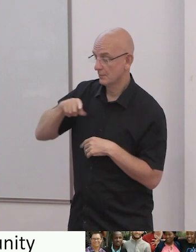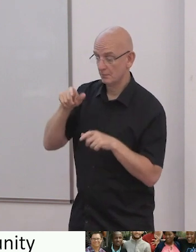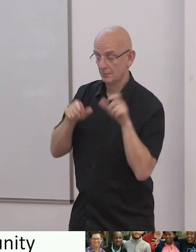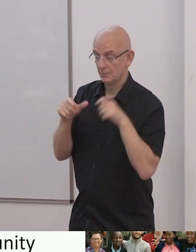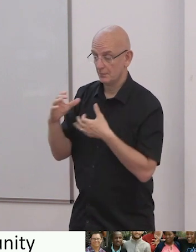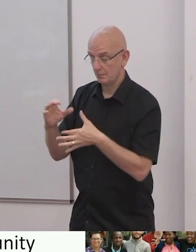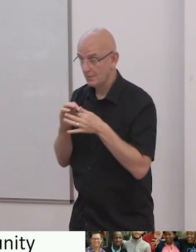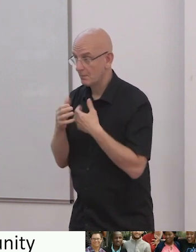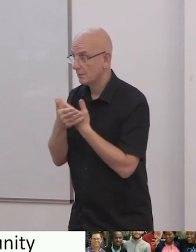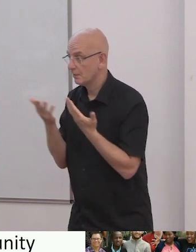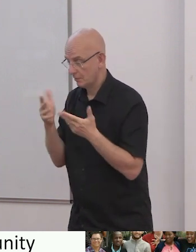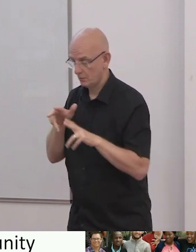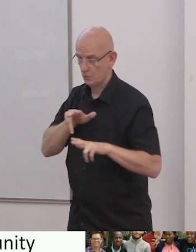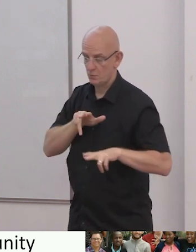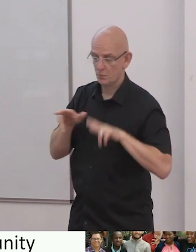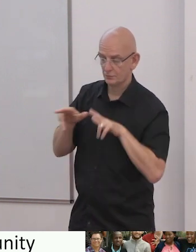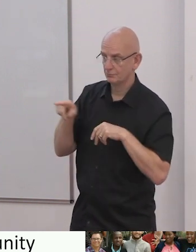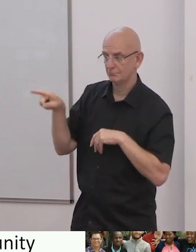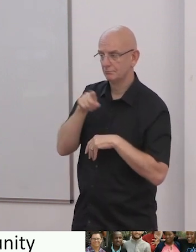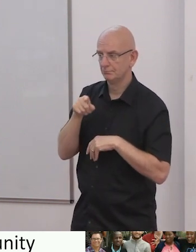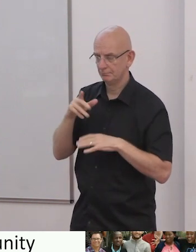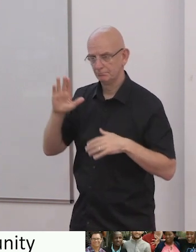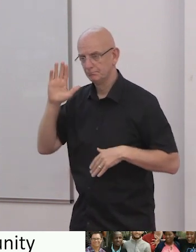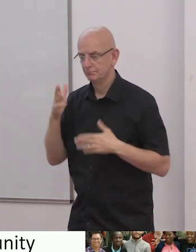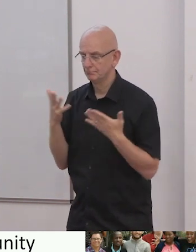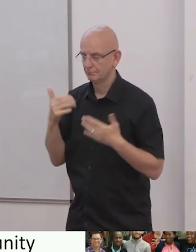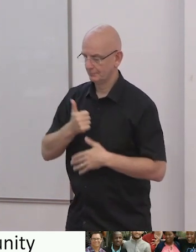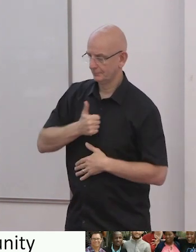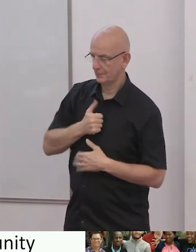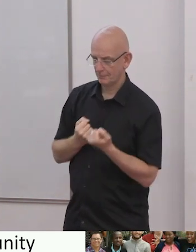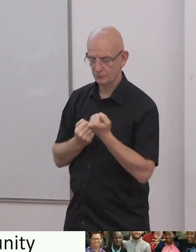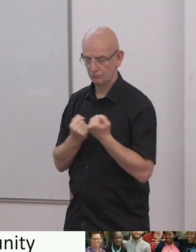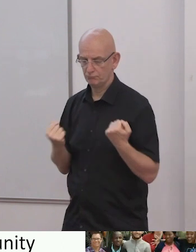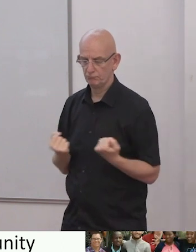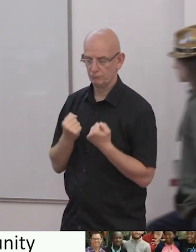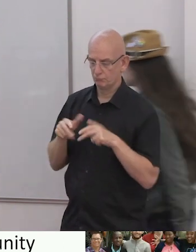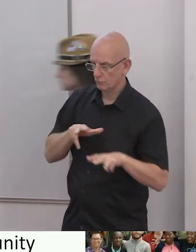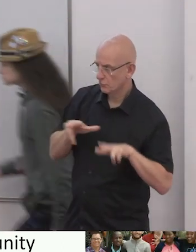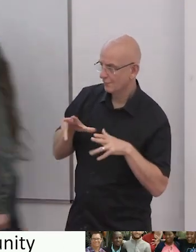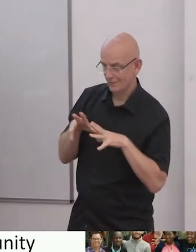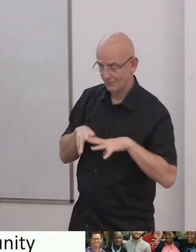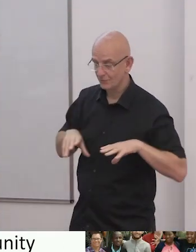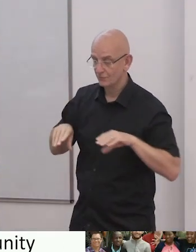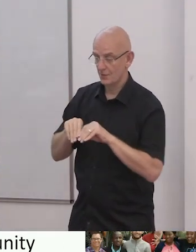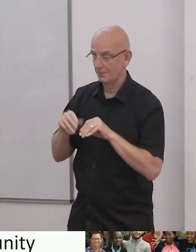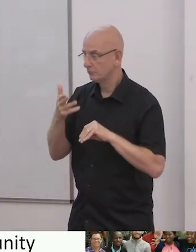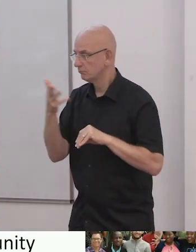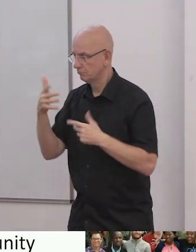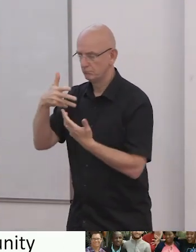of families or a mix of them. Individuals can also apply for membership.